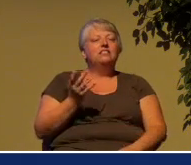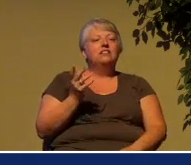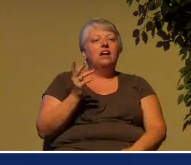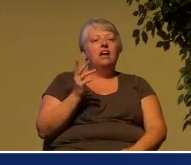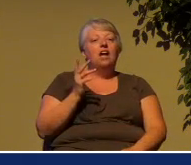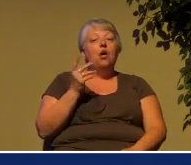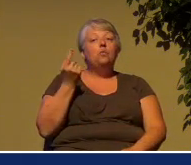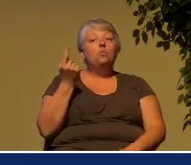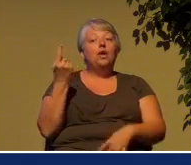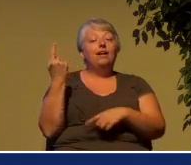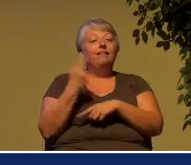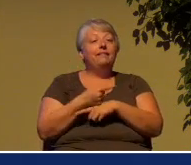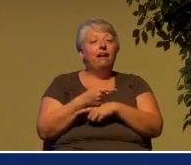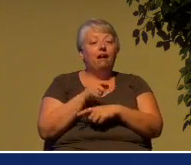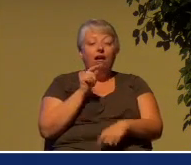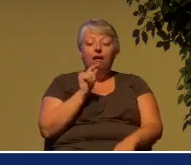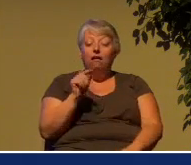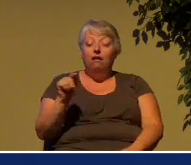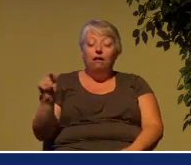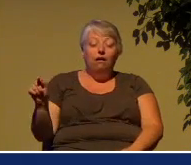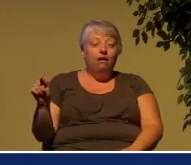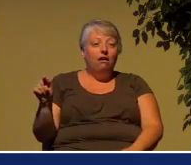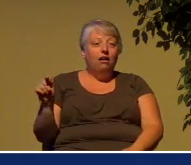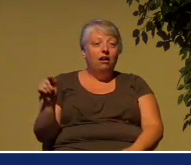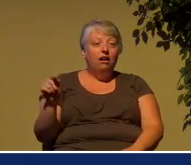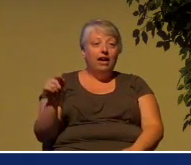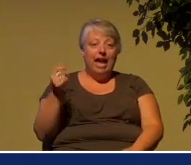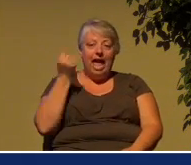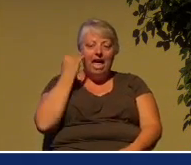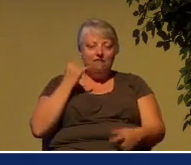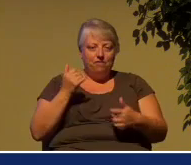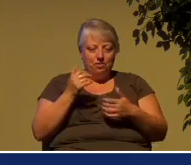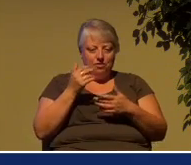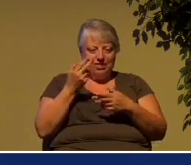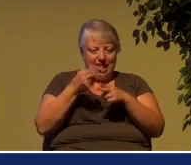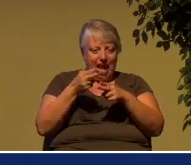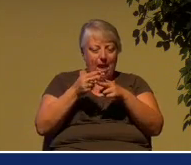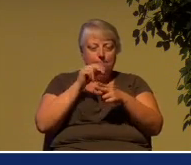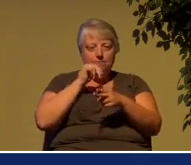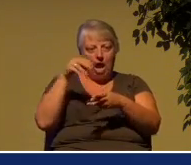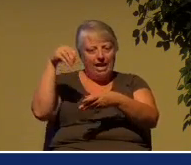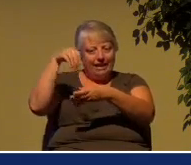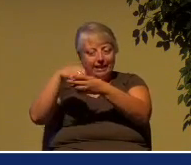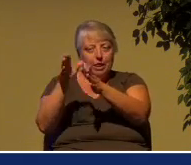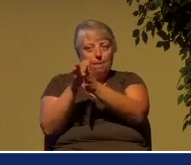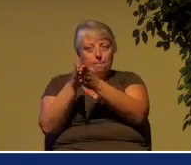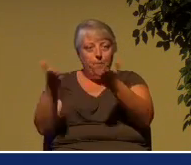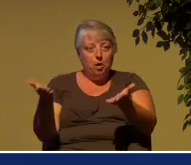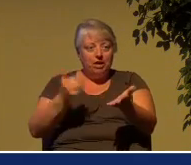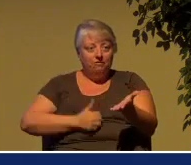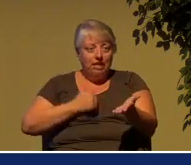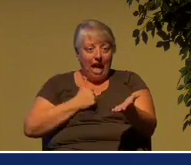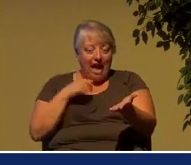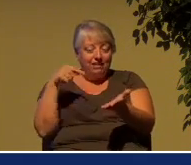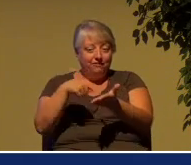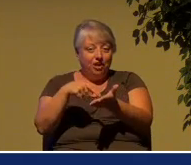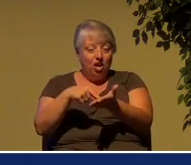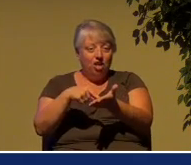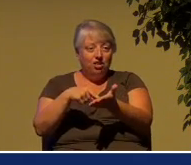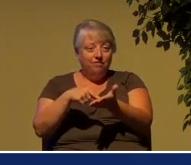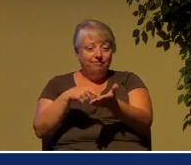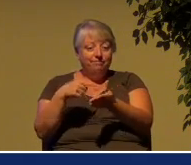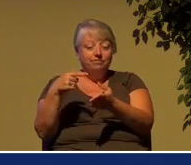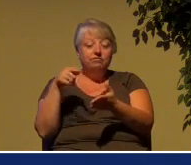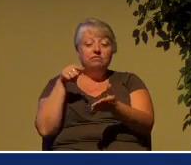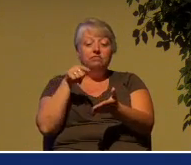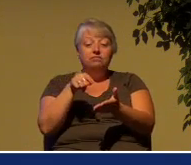who have not trusted in Jesus or walked with him, are going to be cast out into the utter darkness